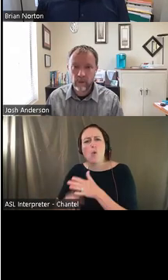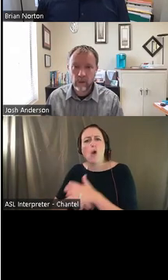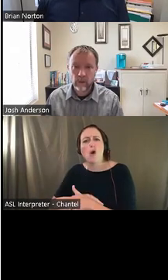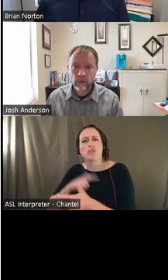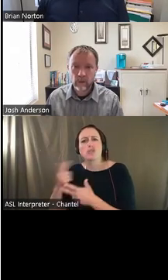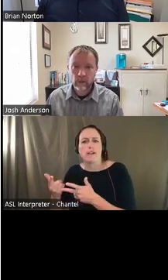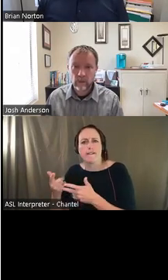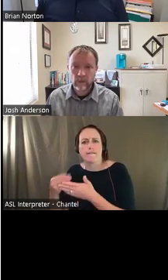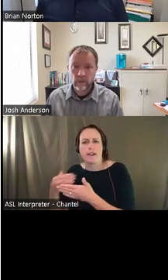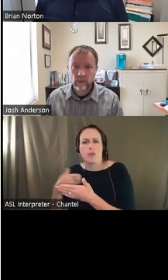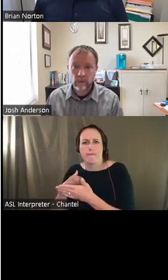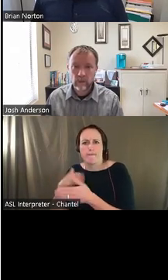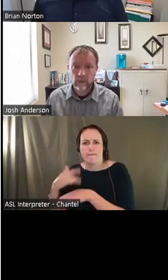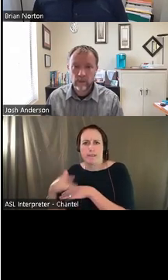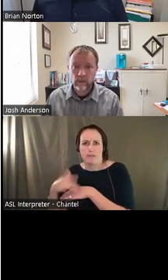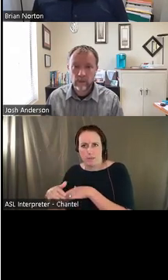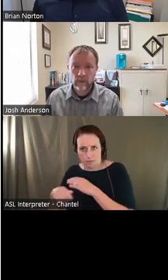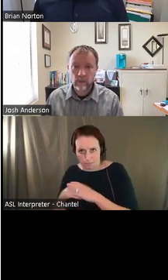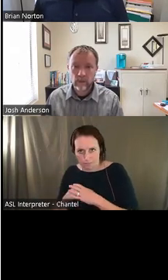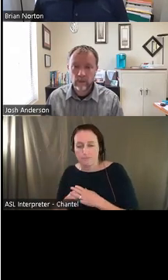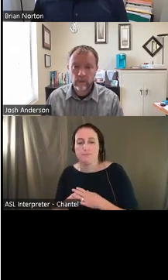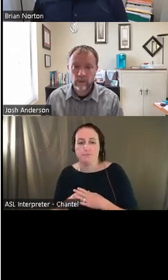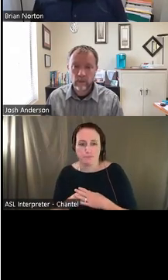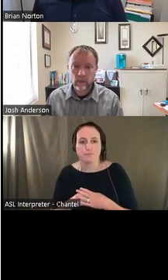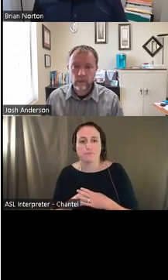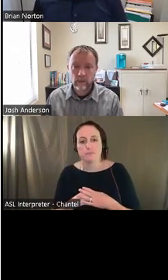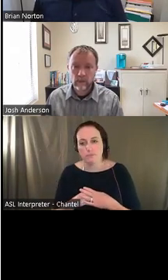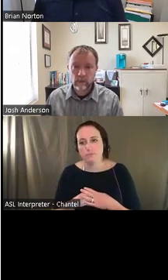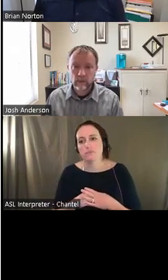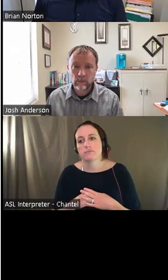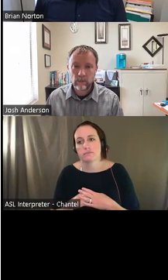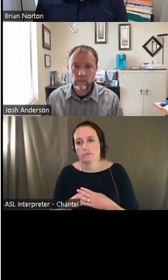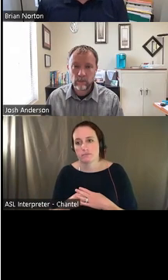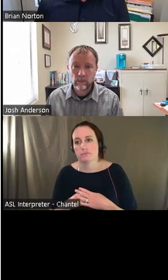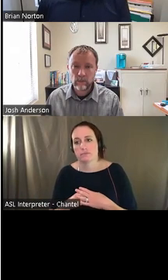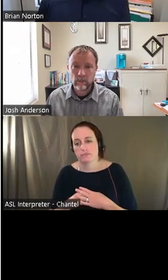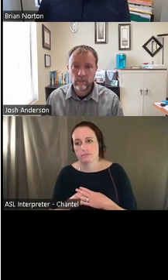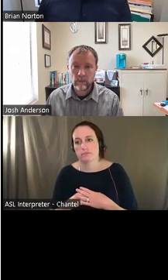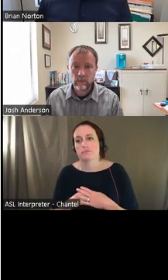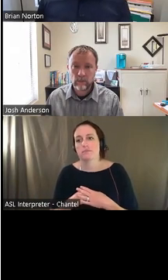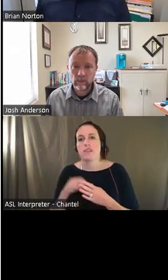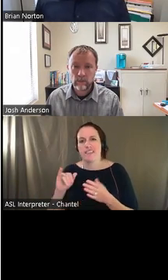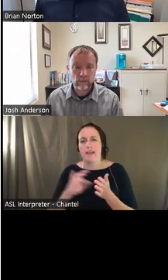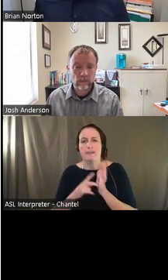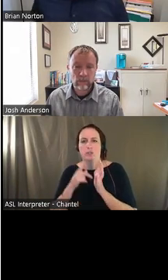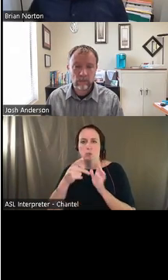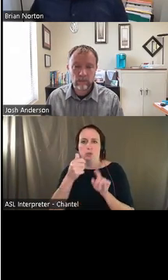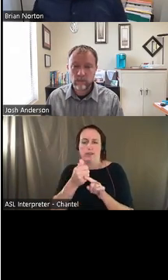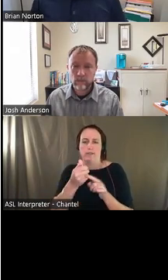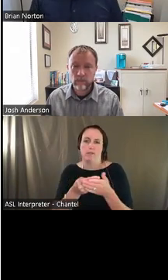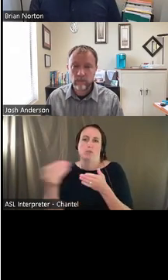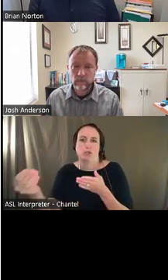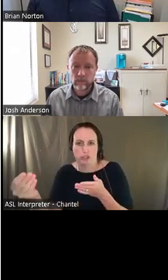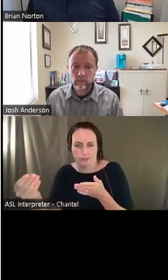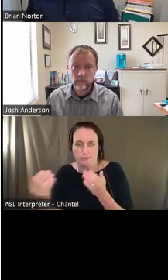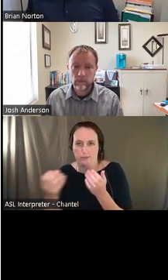to a funding source and want to, um, connect, uh, with being able to purchase your own assistive technology. We